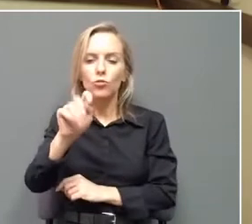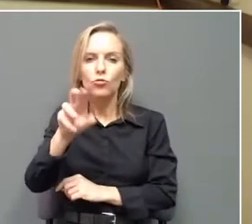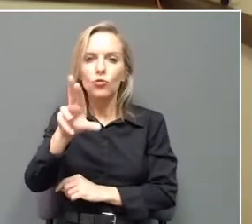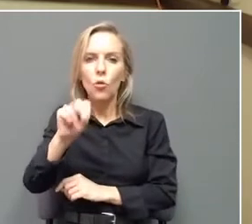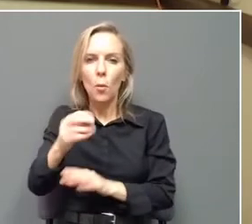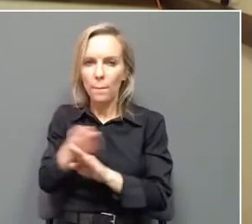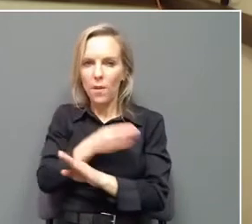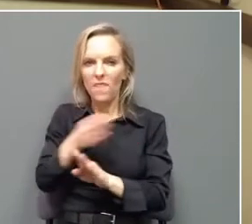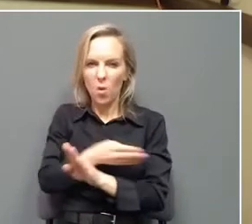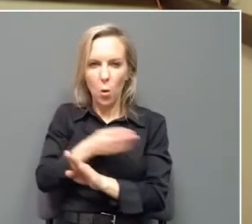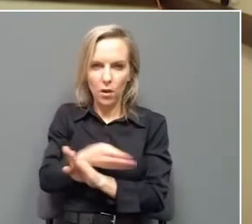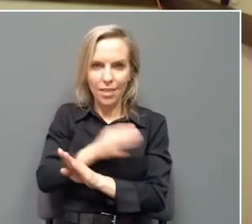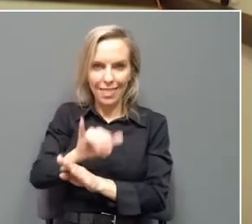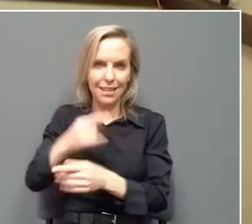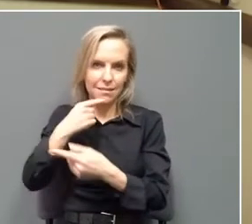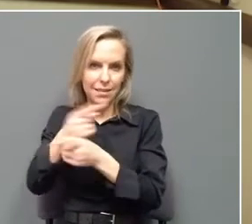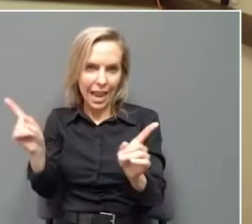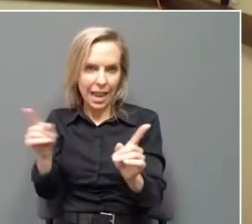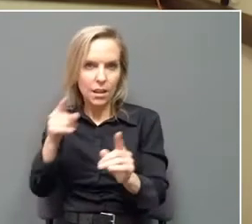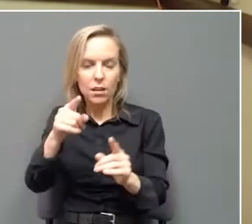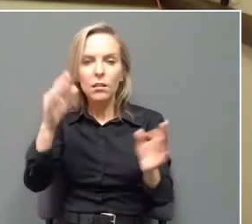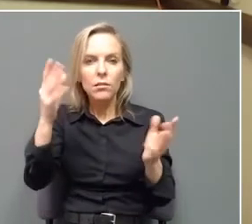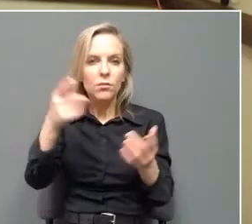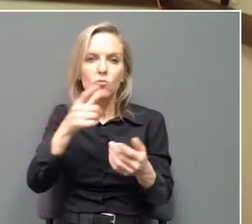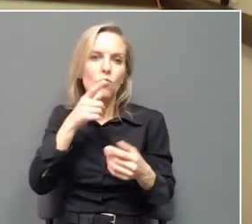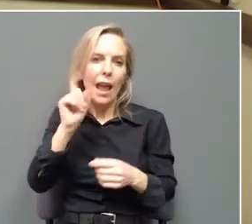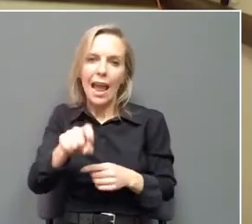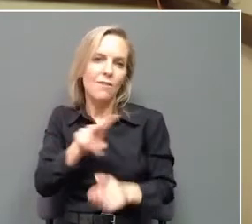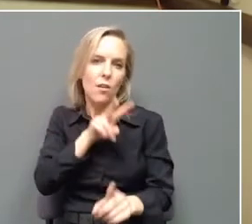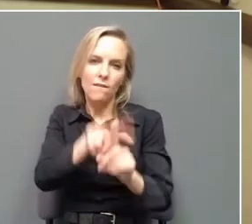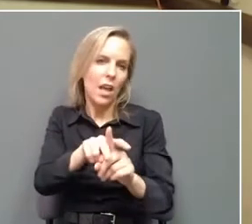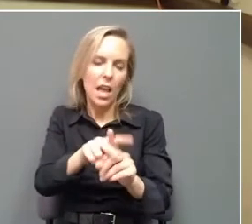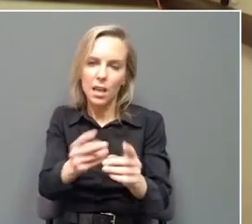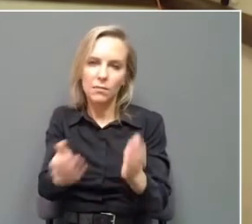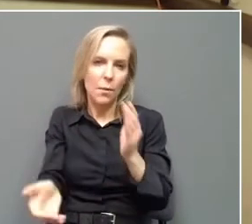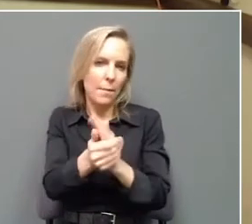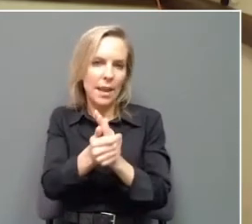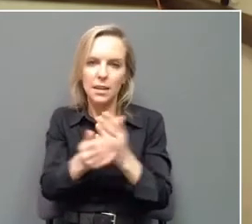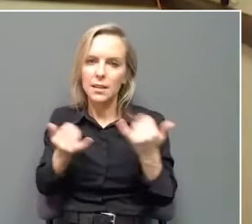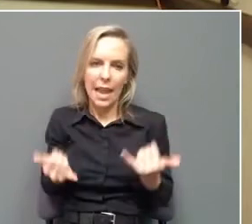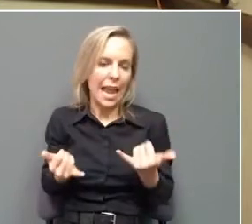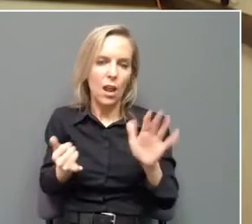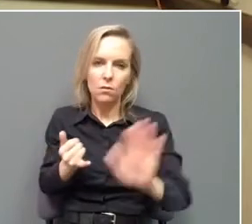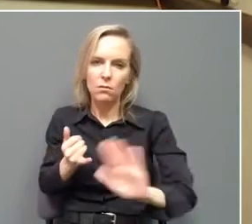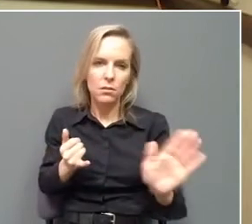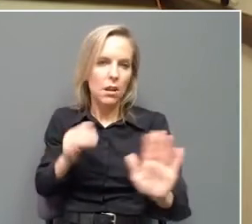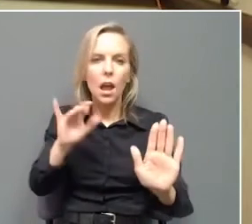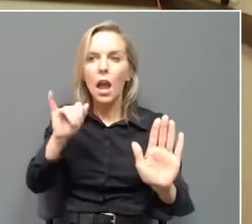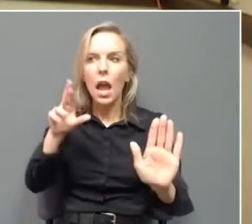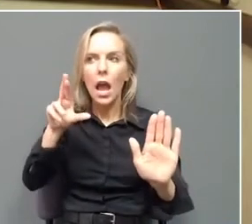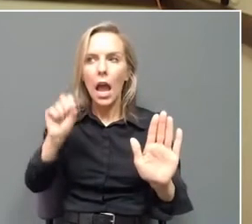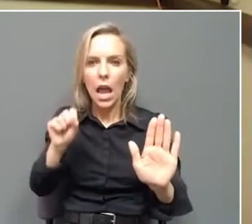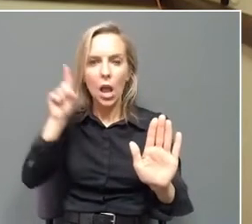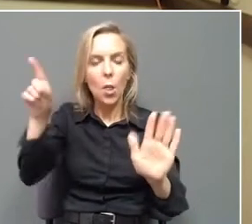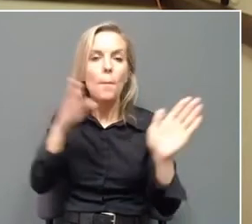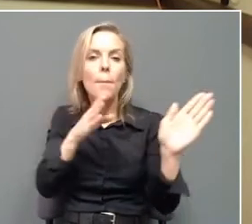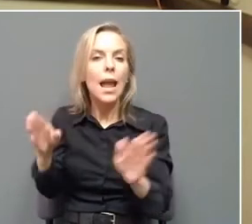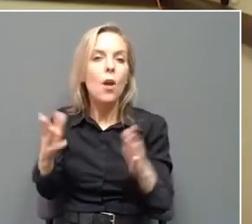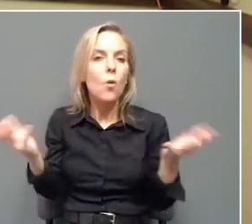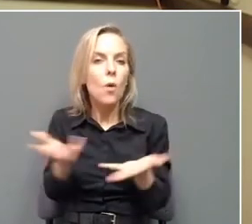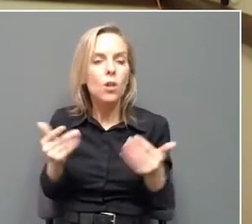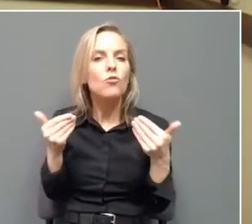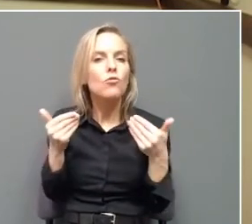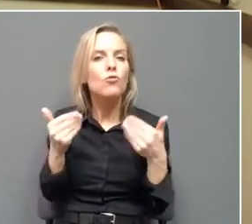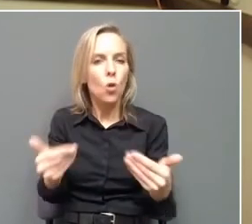that was announced, you do not need to file an amended return at this time. The IRS's current plan is to go ahead